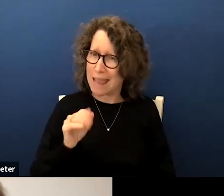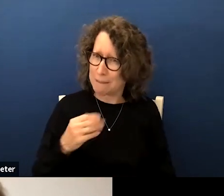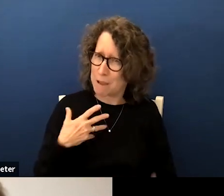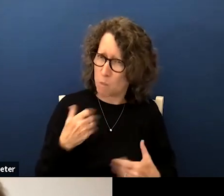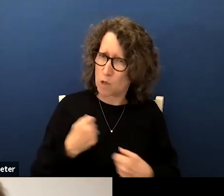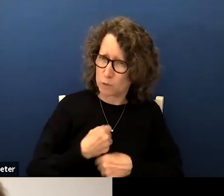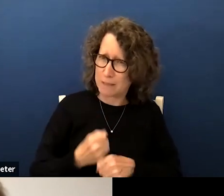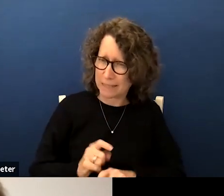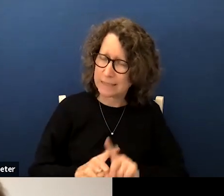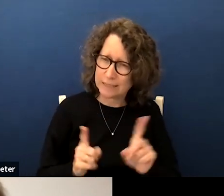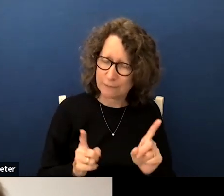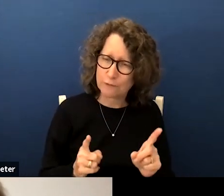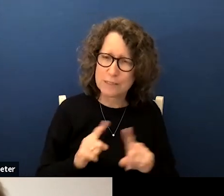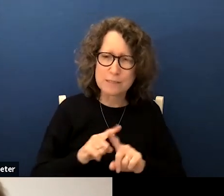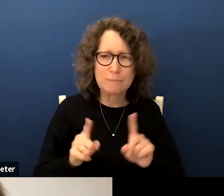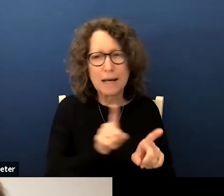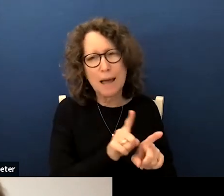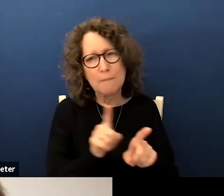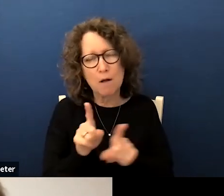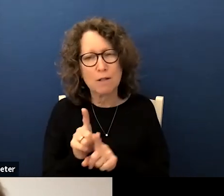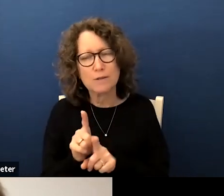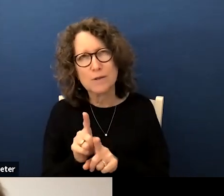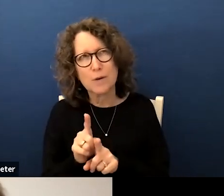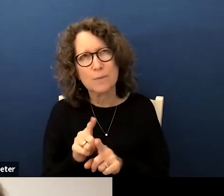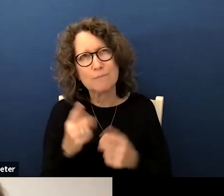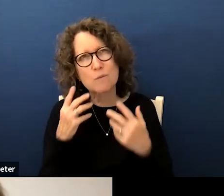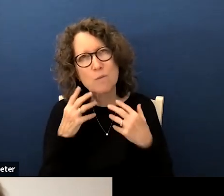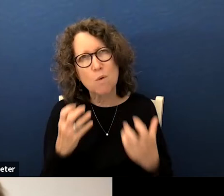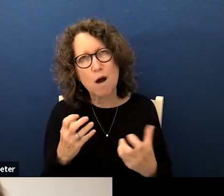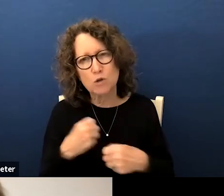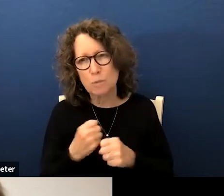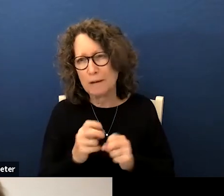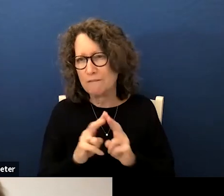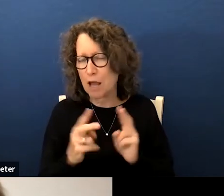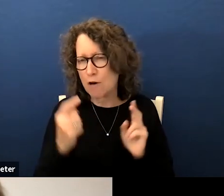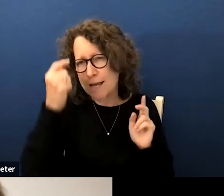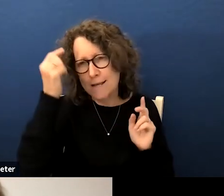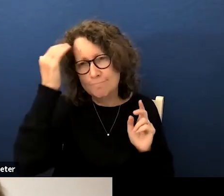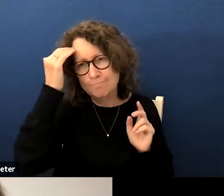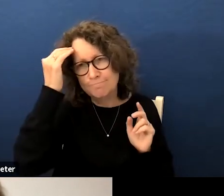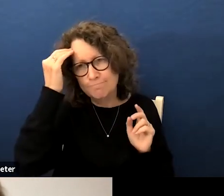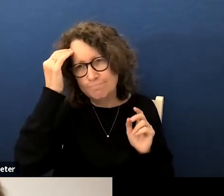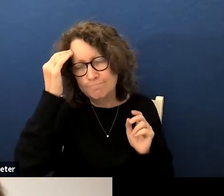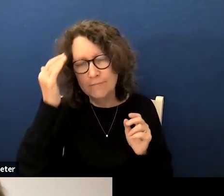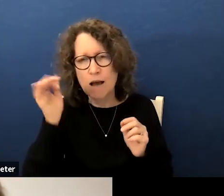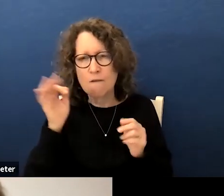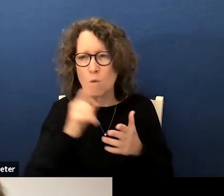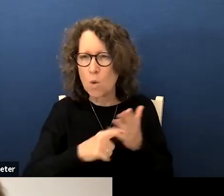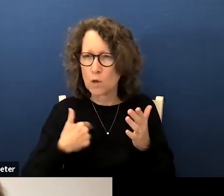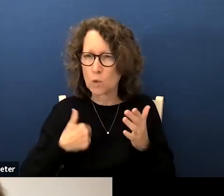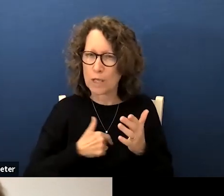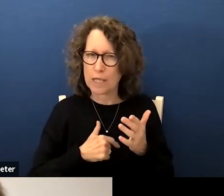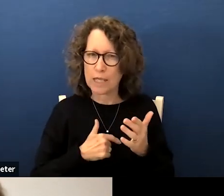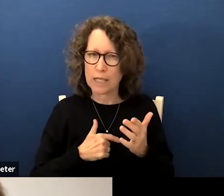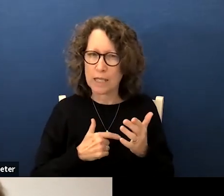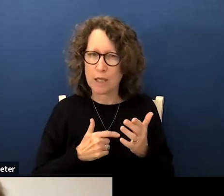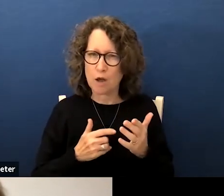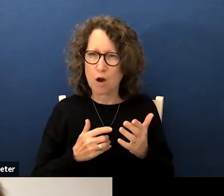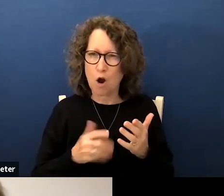am i want to make a difference but i'm also i also want to be very mindful of what we are putting on